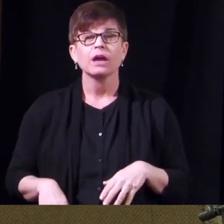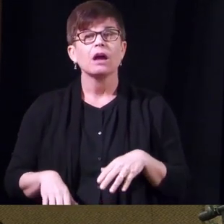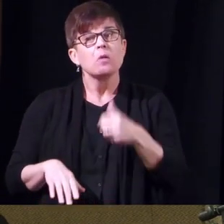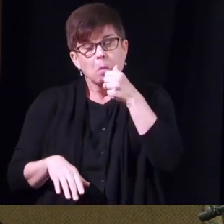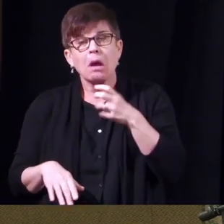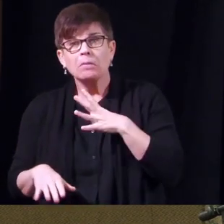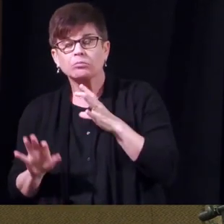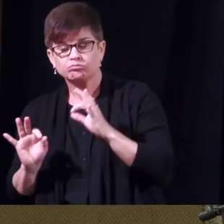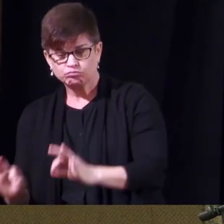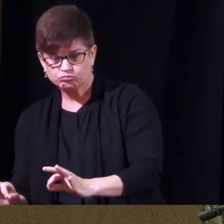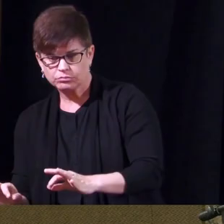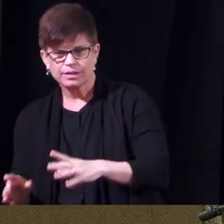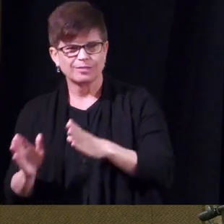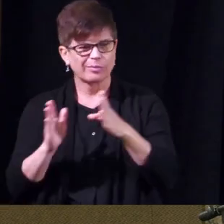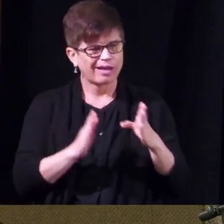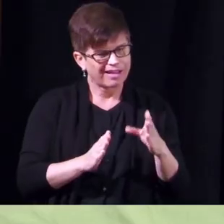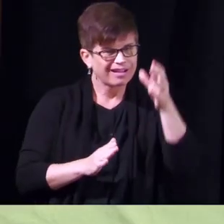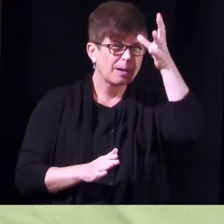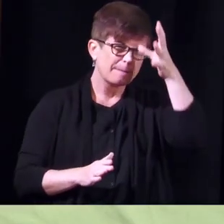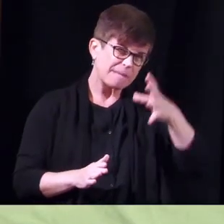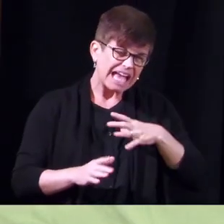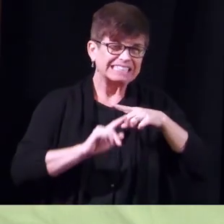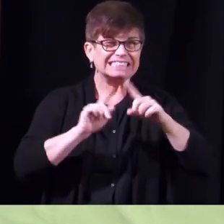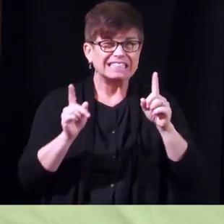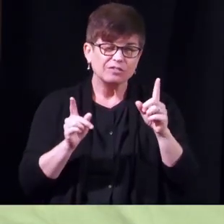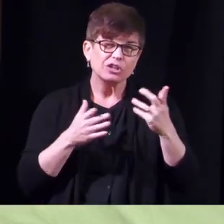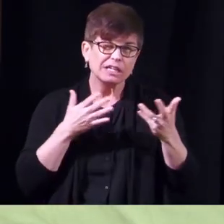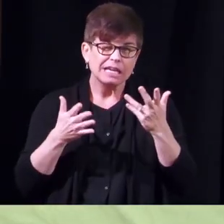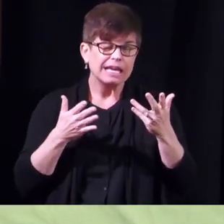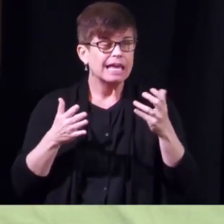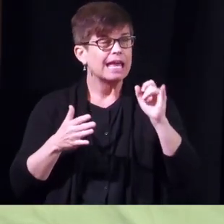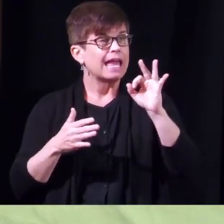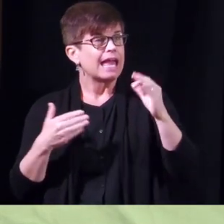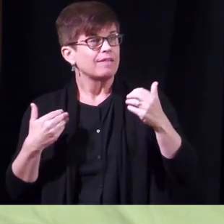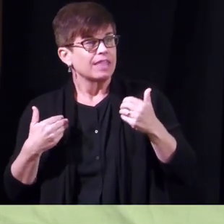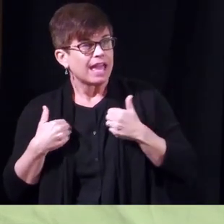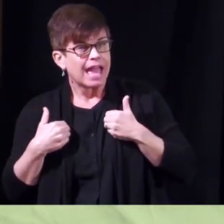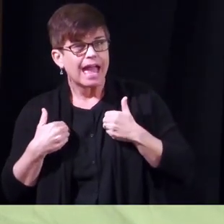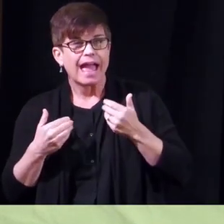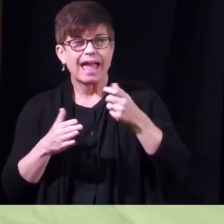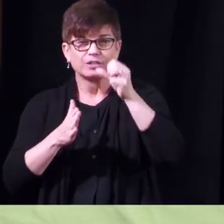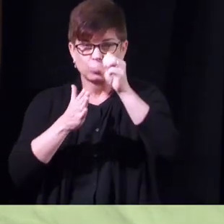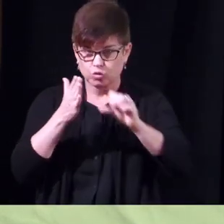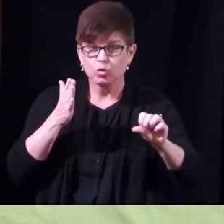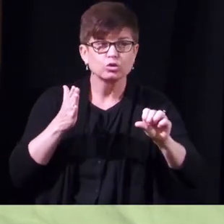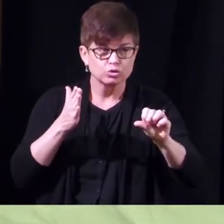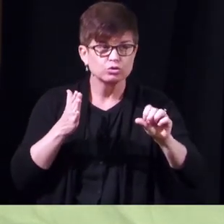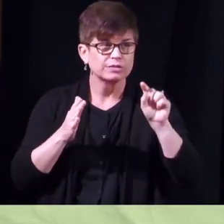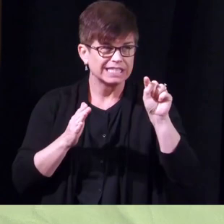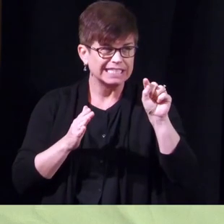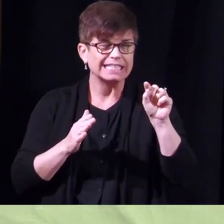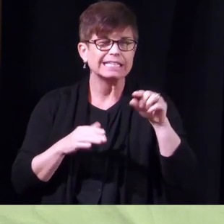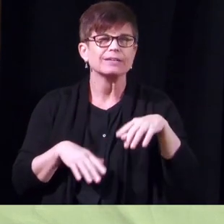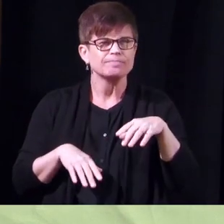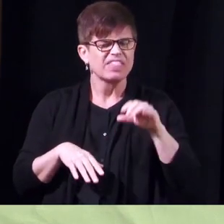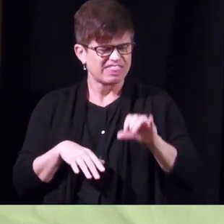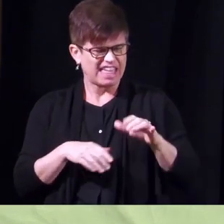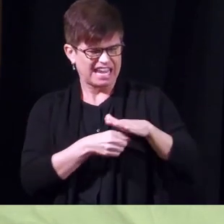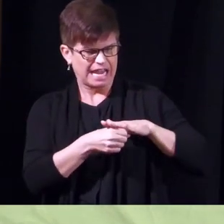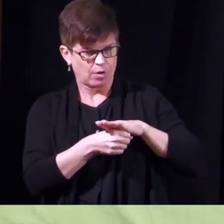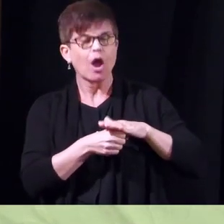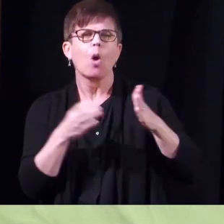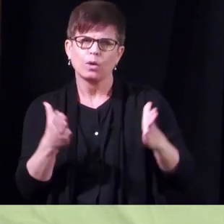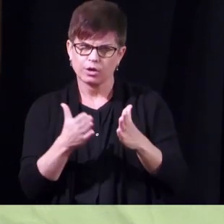men you know it's a different story now if they had a radical prostatectomy if they had surgery then those we encourage those